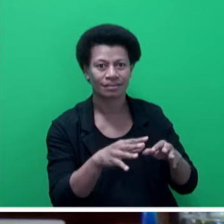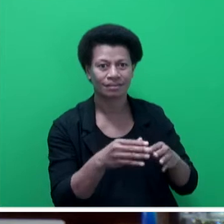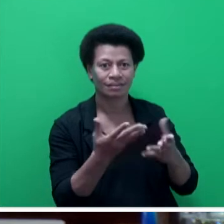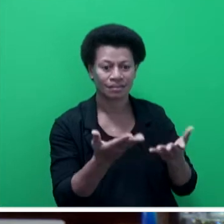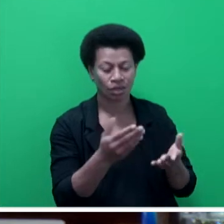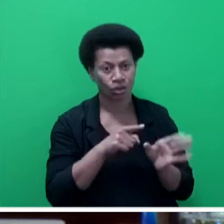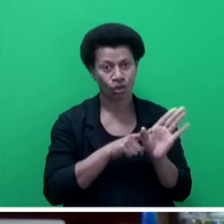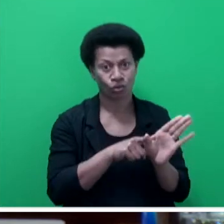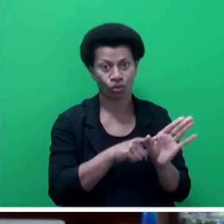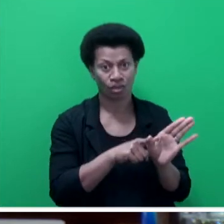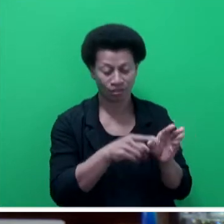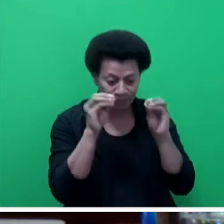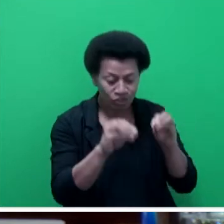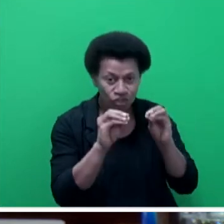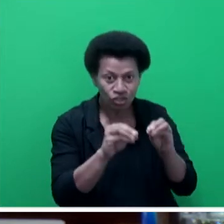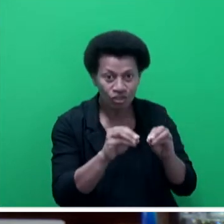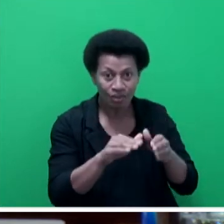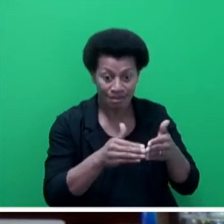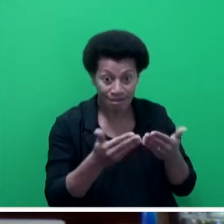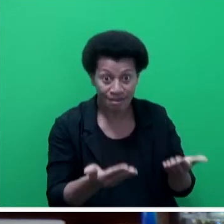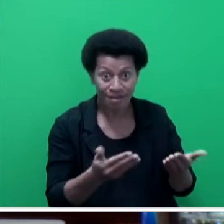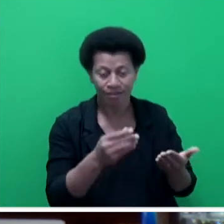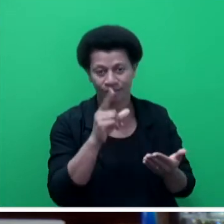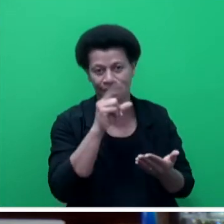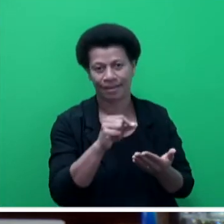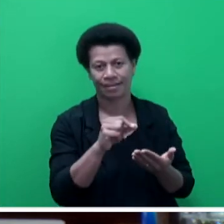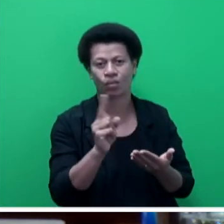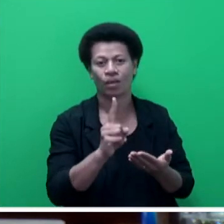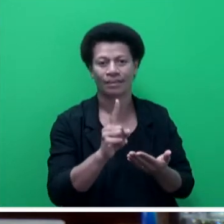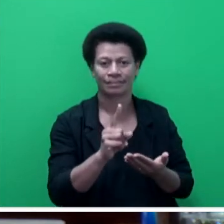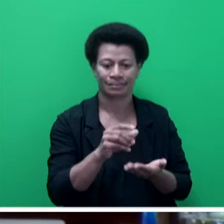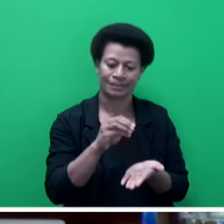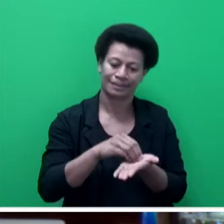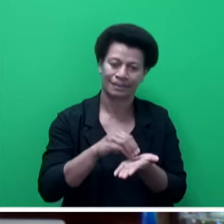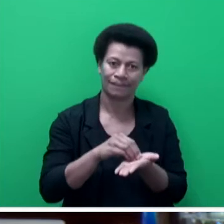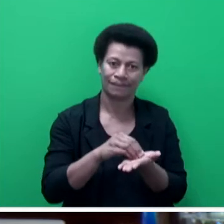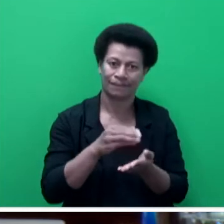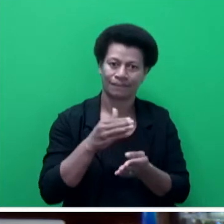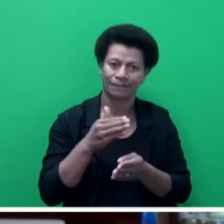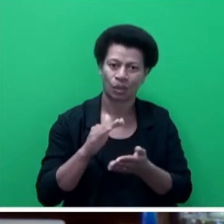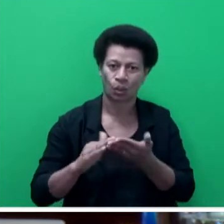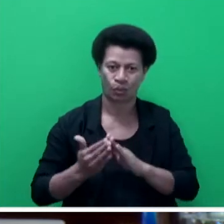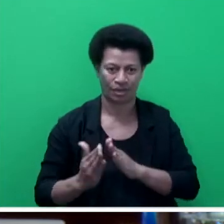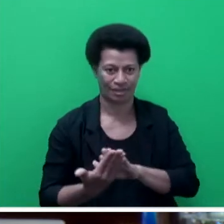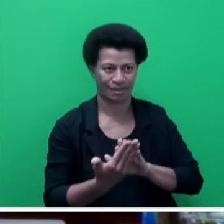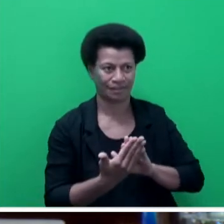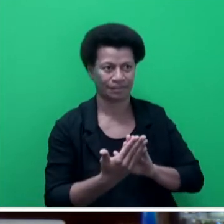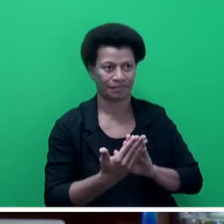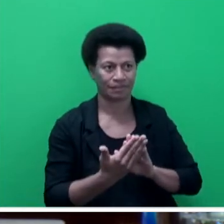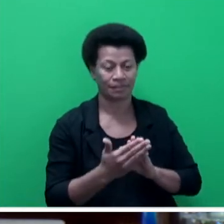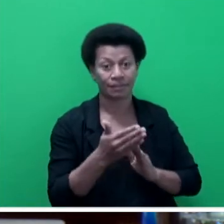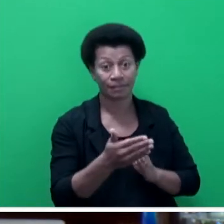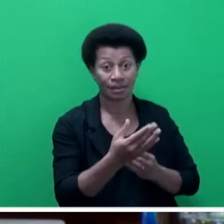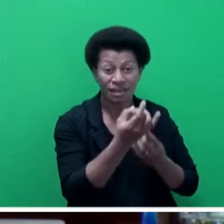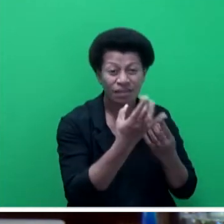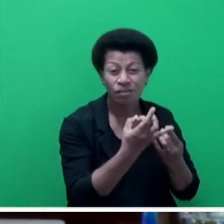of Yakko Village who can now contribute more by serving their communities. Mr Speaker, sir, we were informed by the community